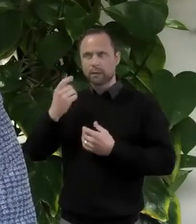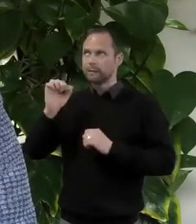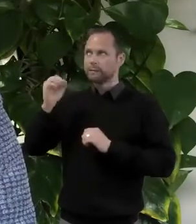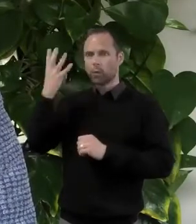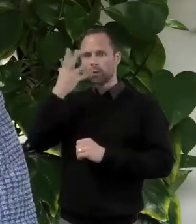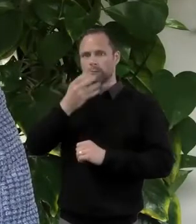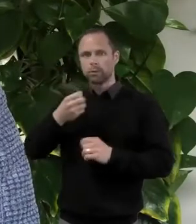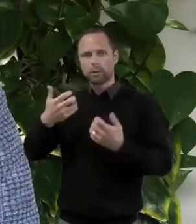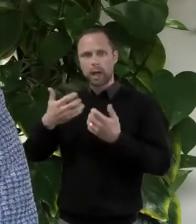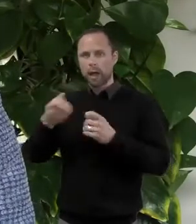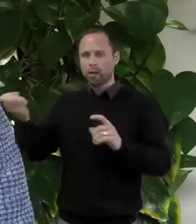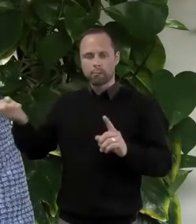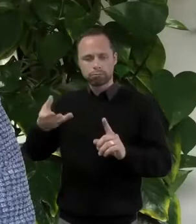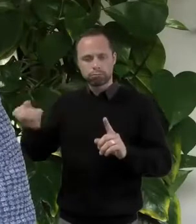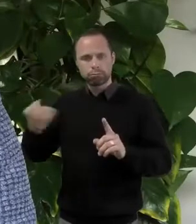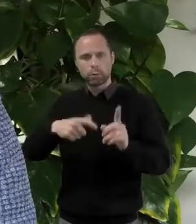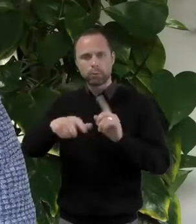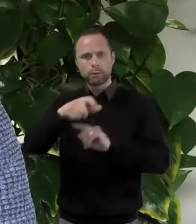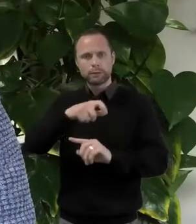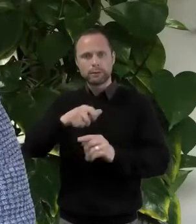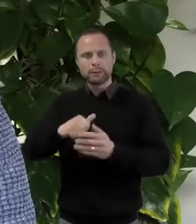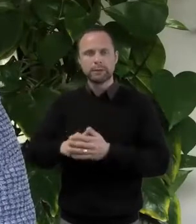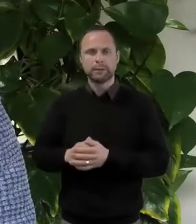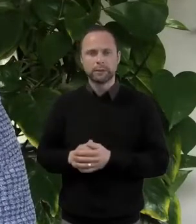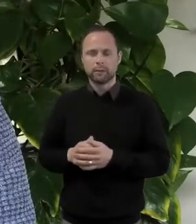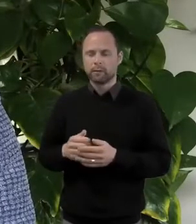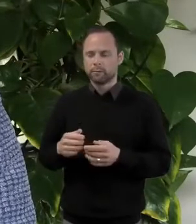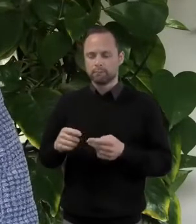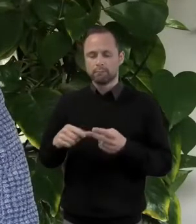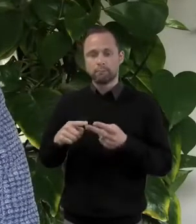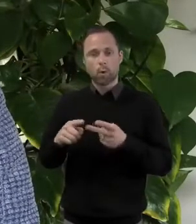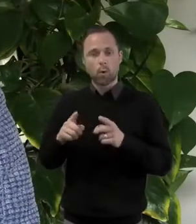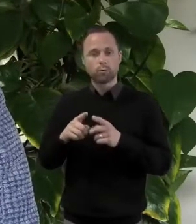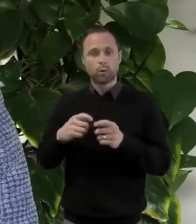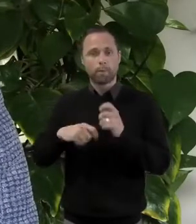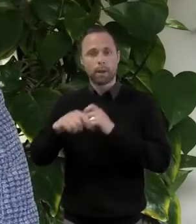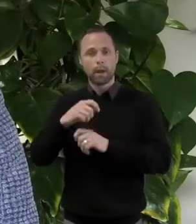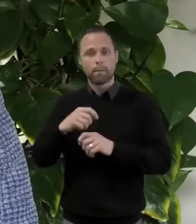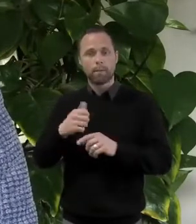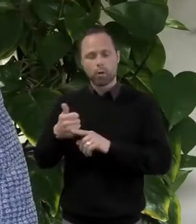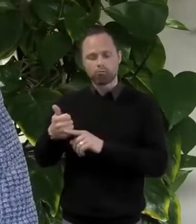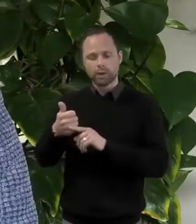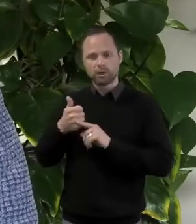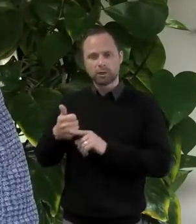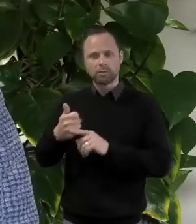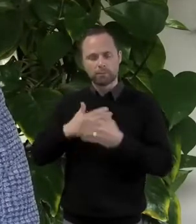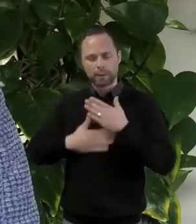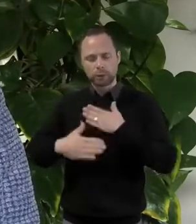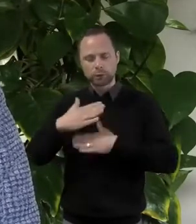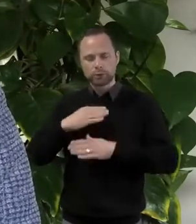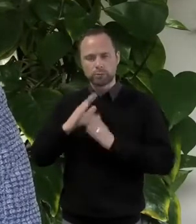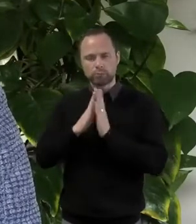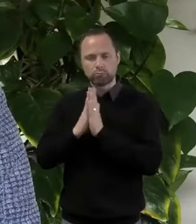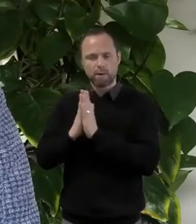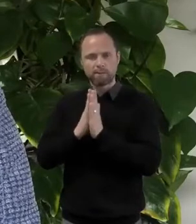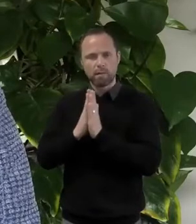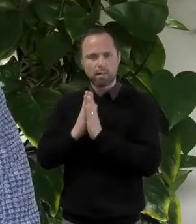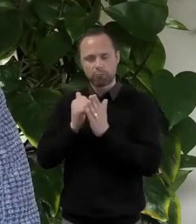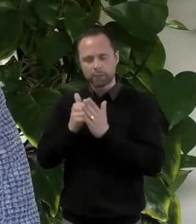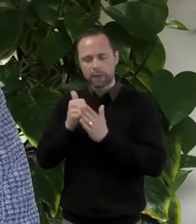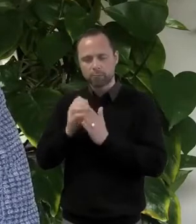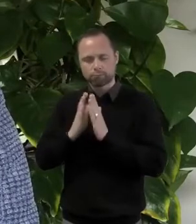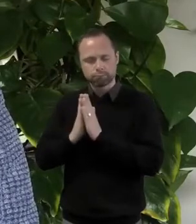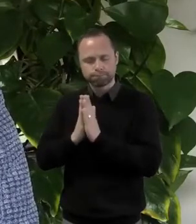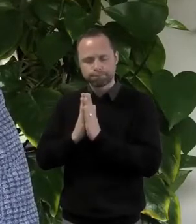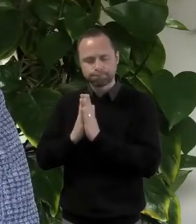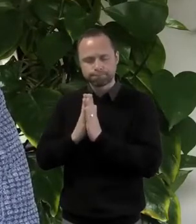I have become more gracious, more prayerful, more listening, and inviting people